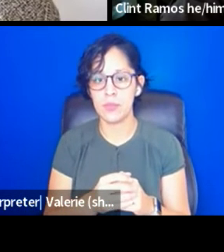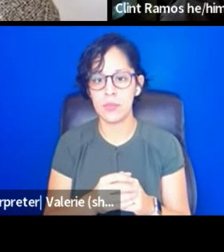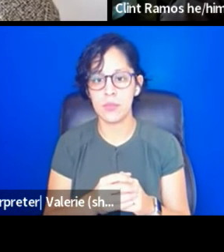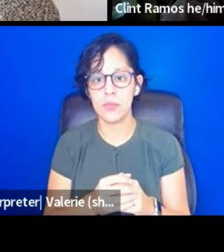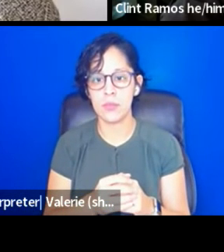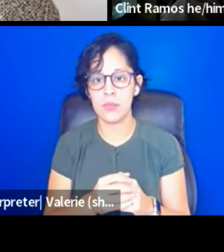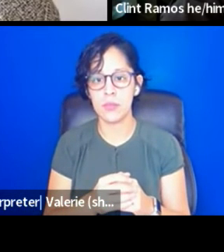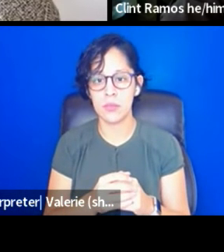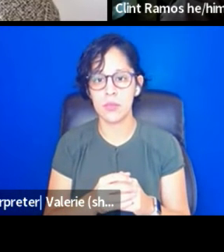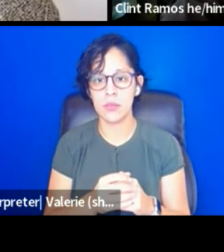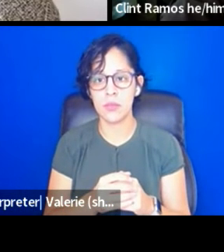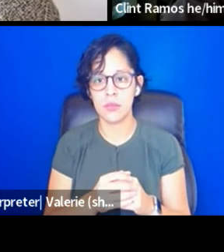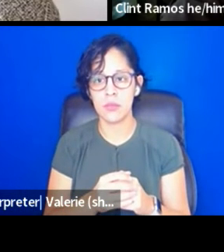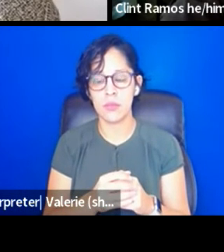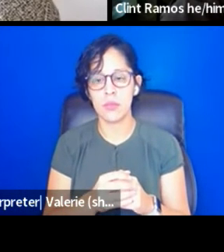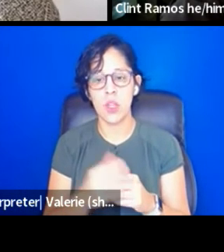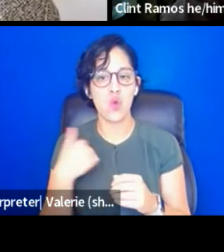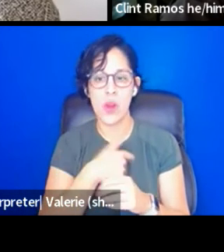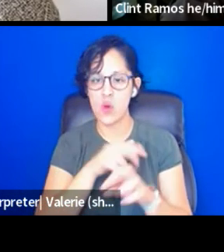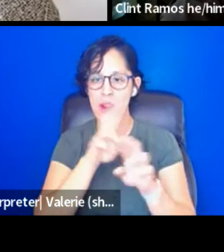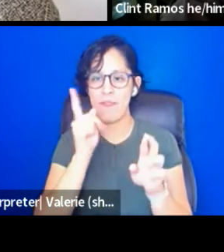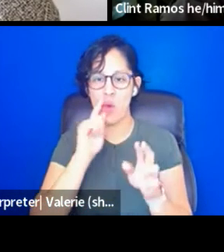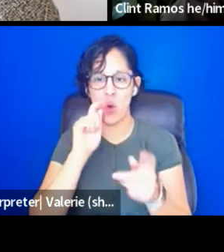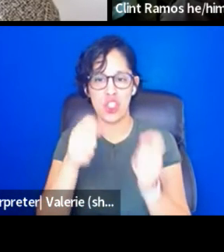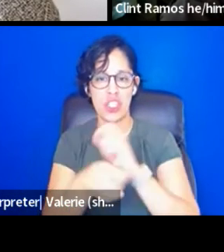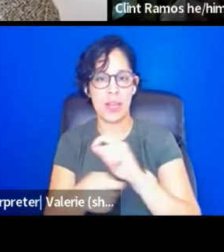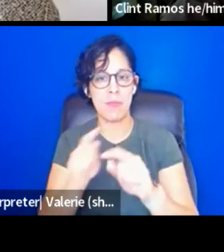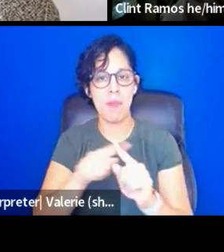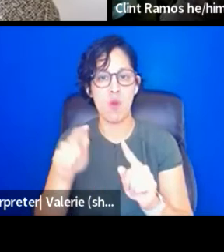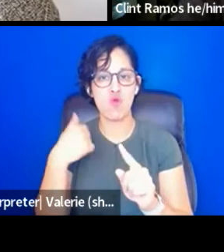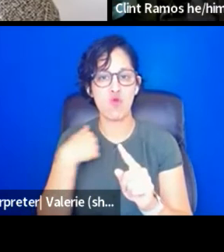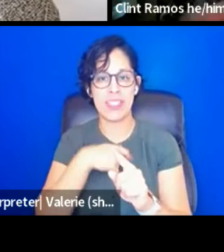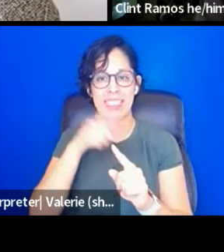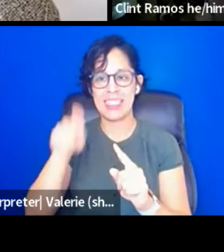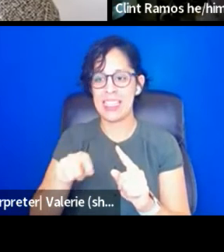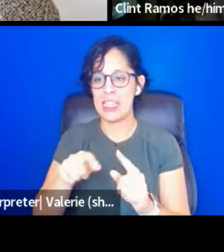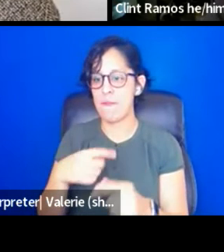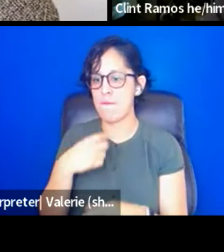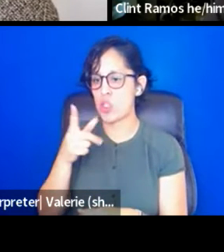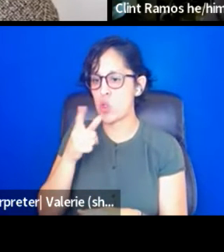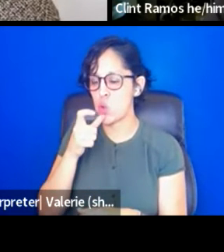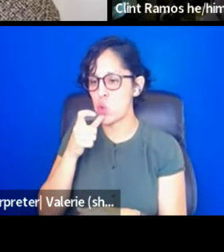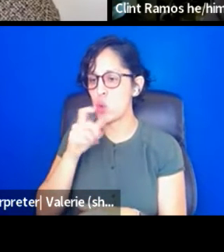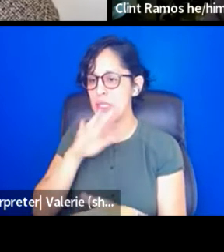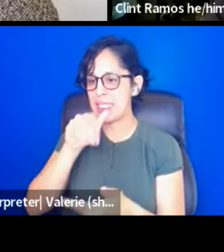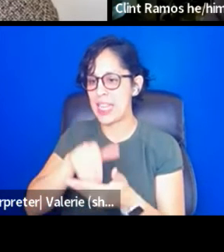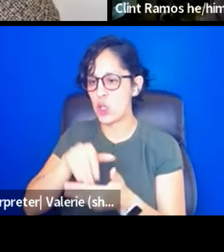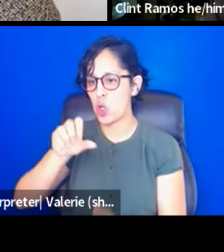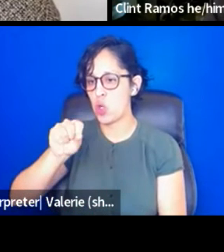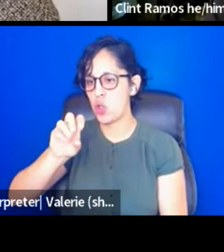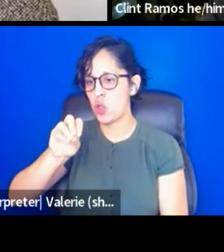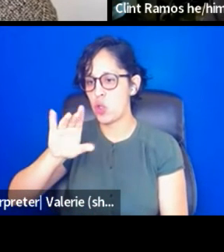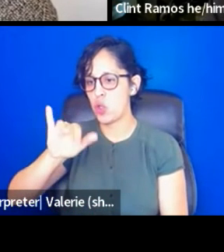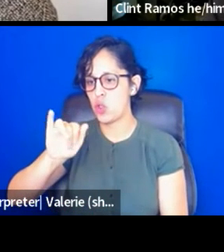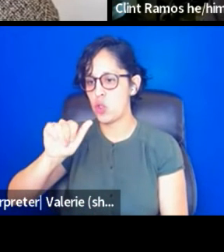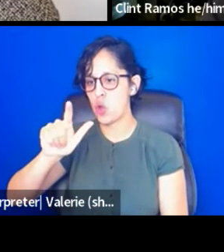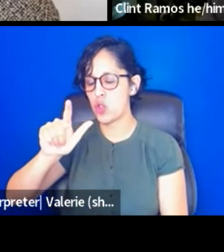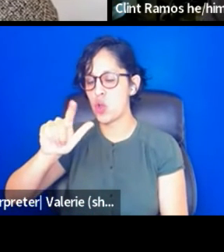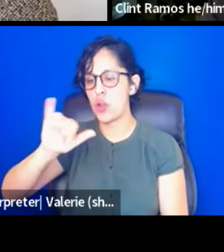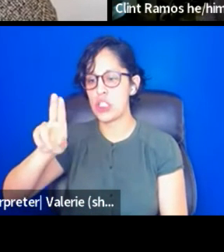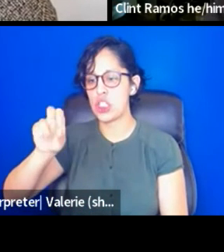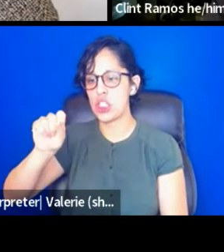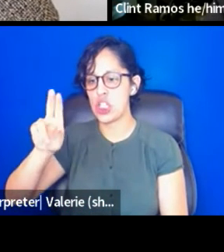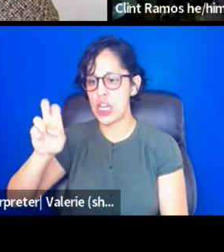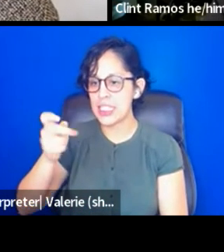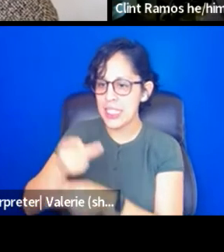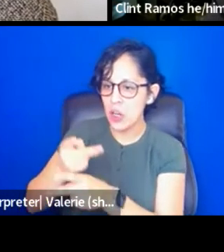Plus one second, all of that, we're so ready for change, but we need voices who center social justice, caregiving, humane practices and leadership. We need that. Or it's been